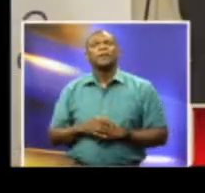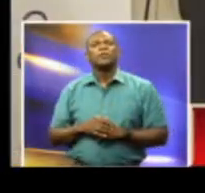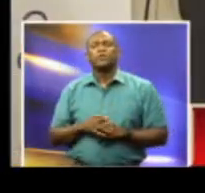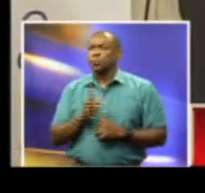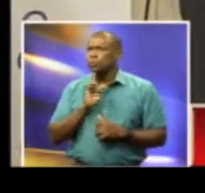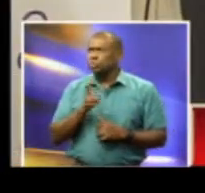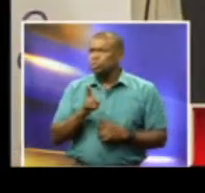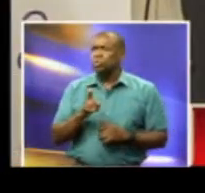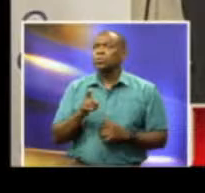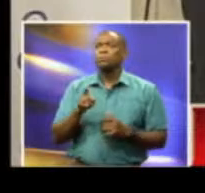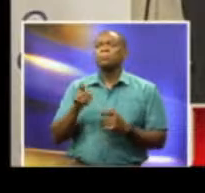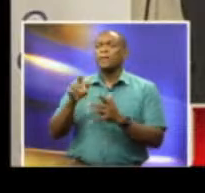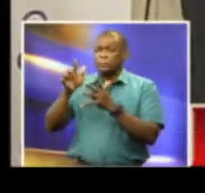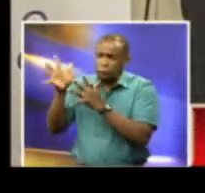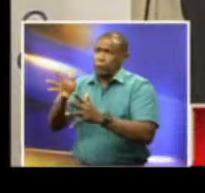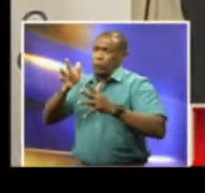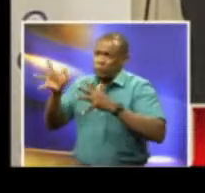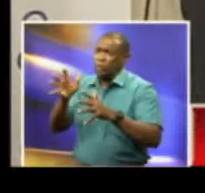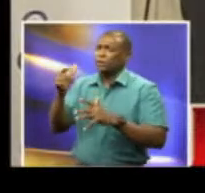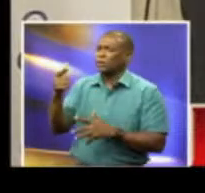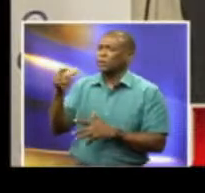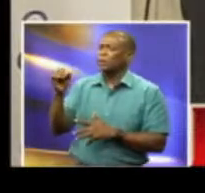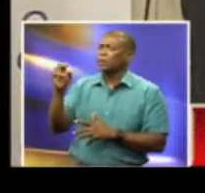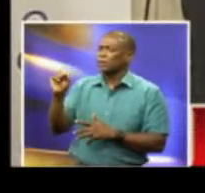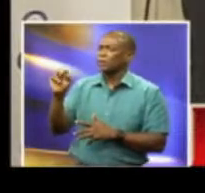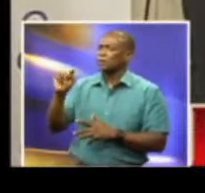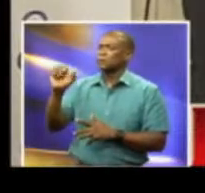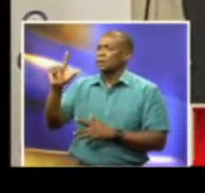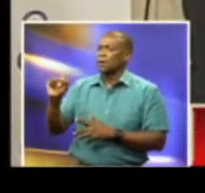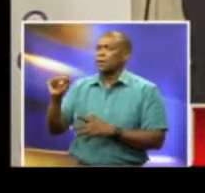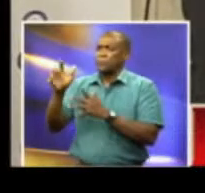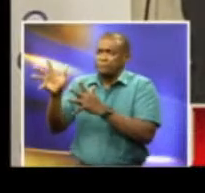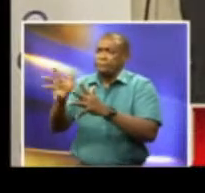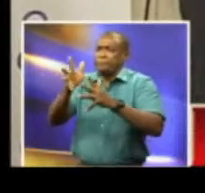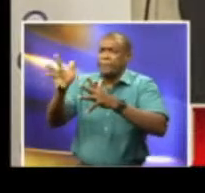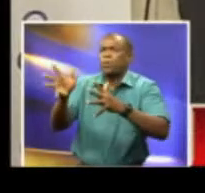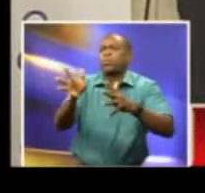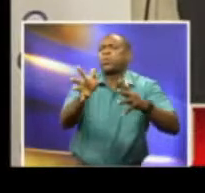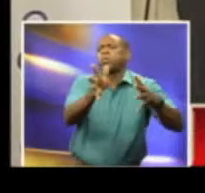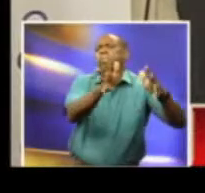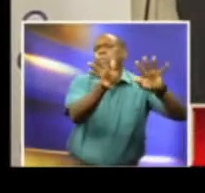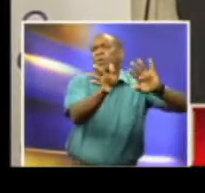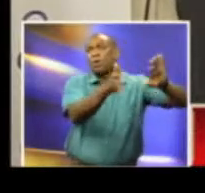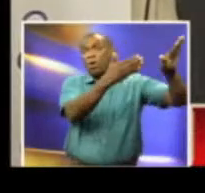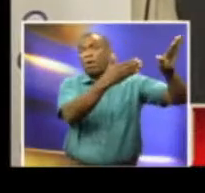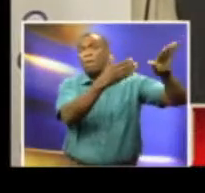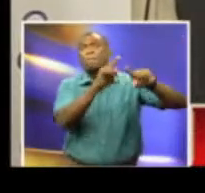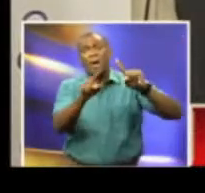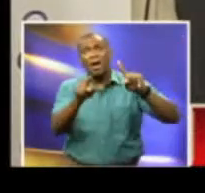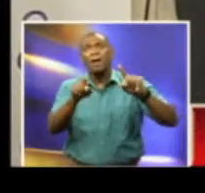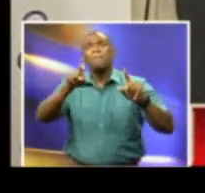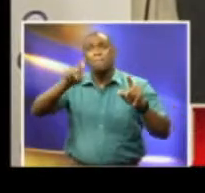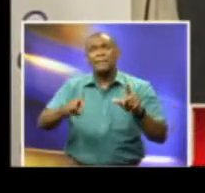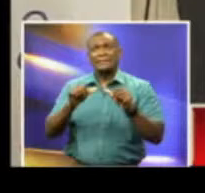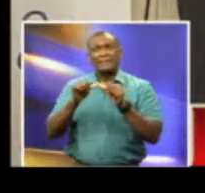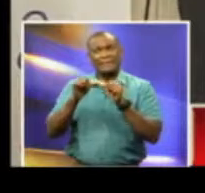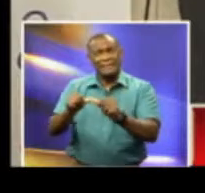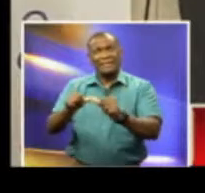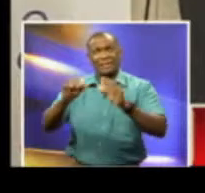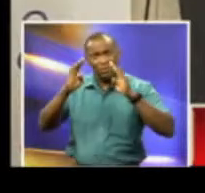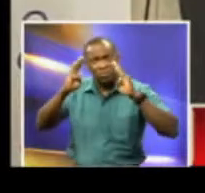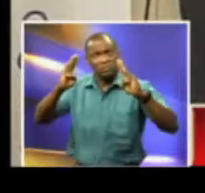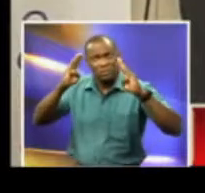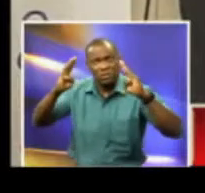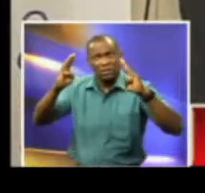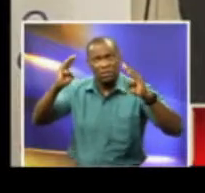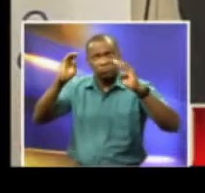gone past Trinidad and Tobago. But we want to still be vigilant because there still could be some moisture